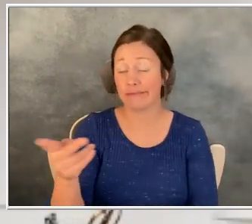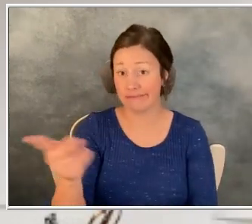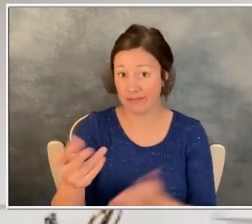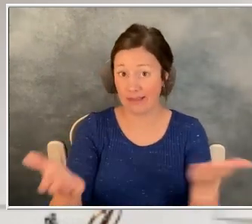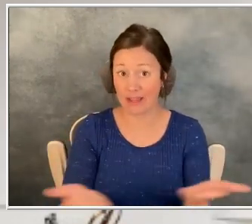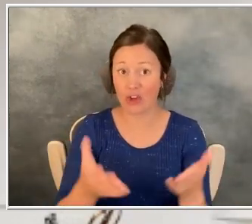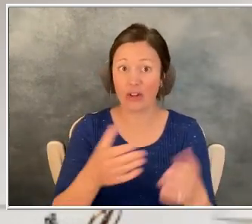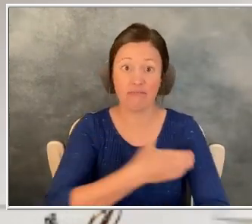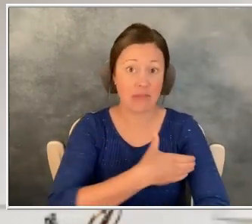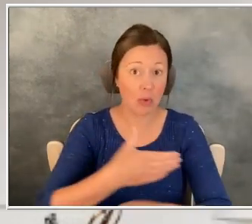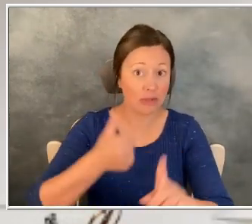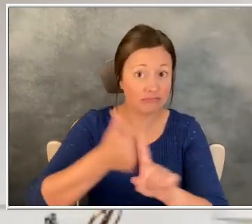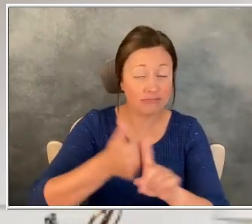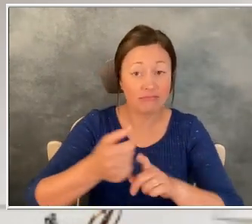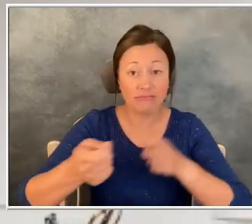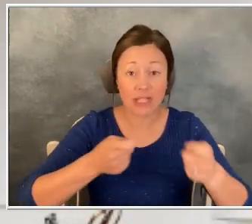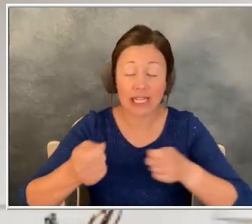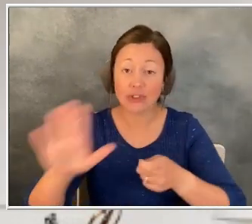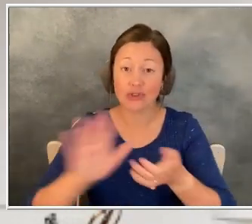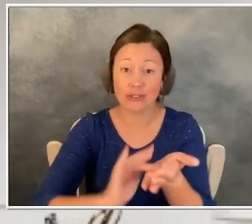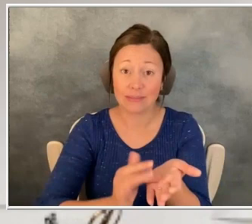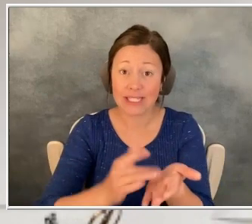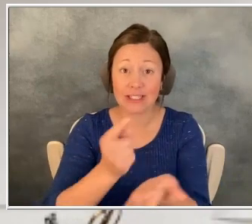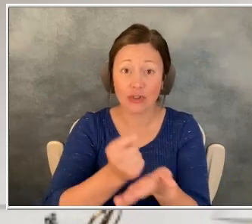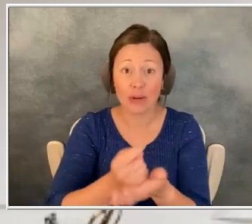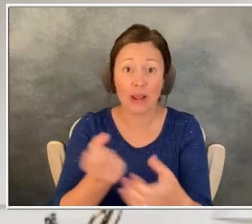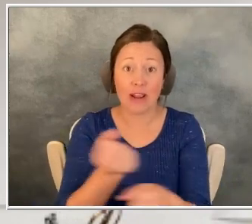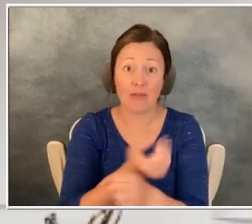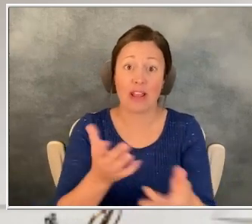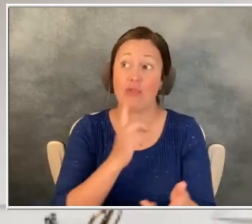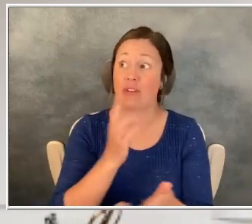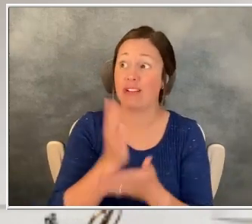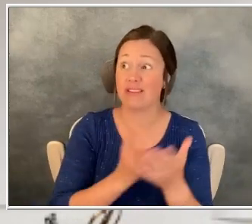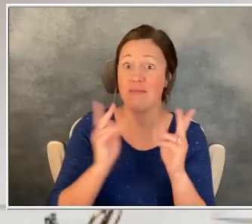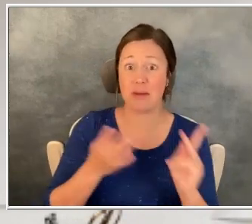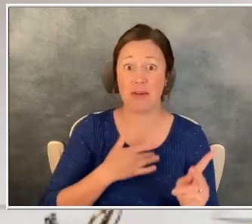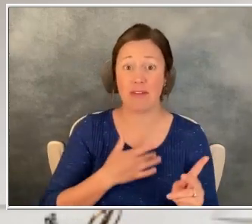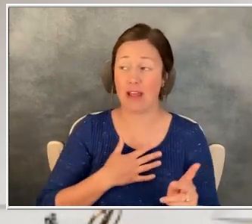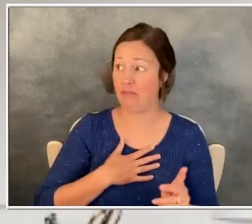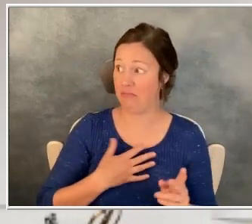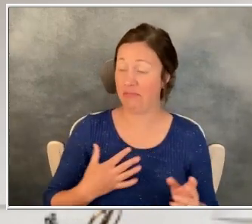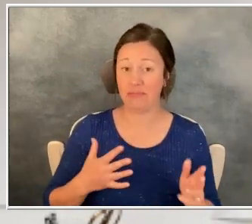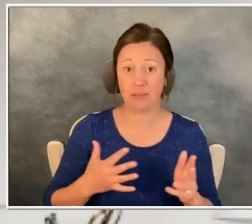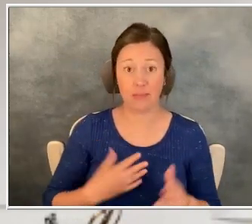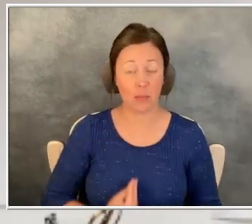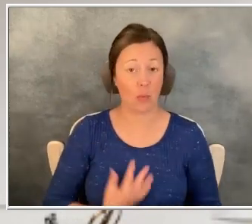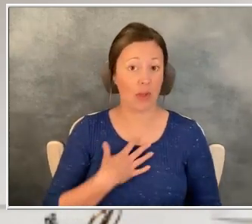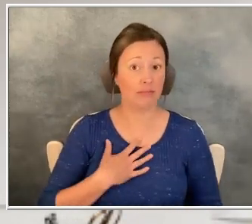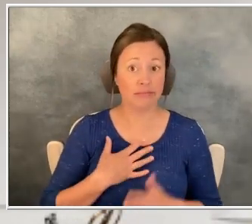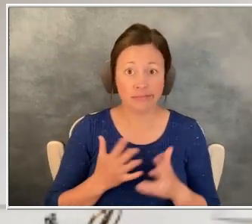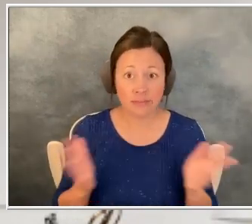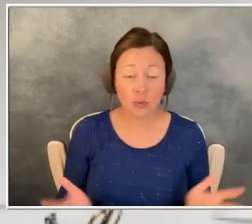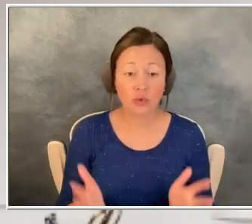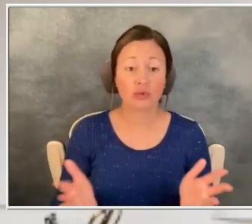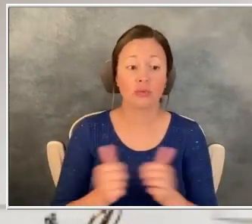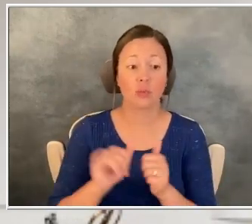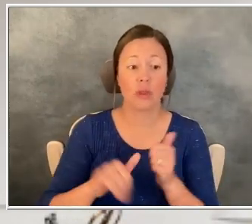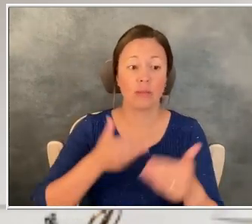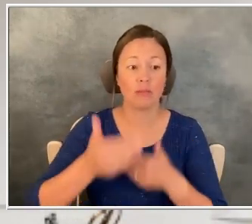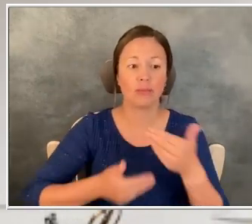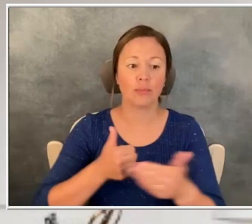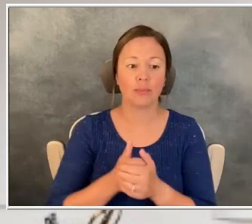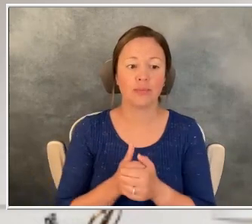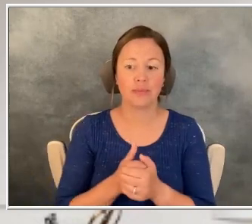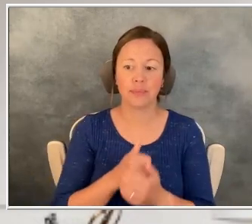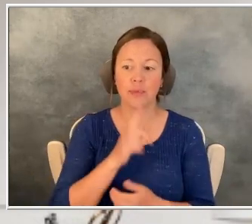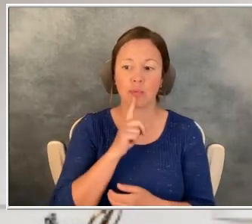their own treatment, which I think for some people is really encouraging and uplifting in that process. And it allows us